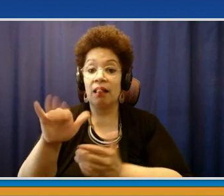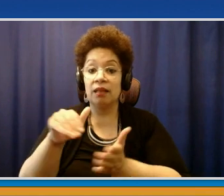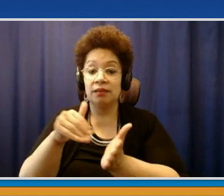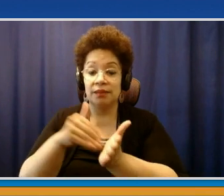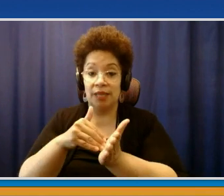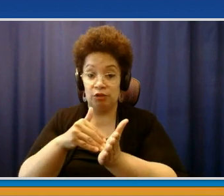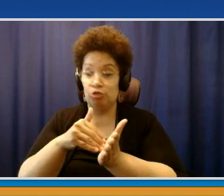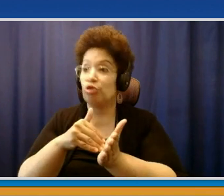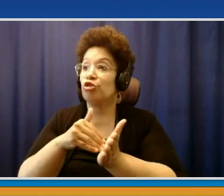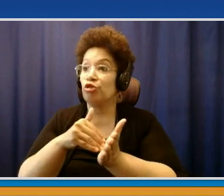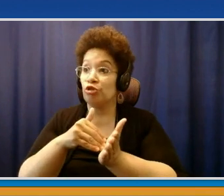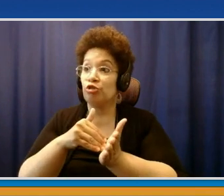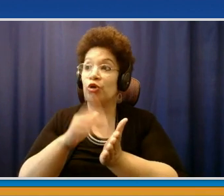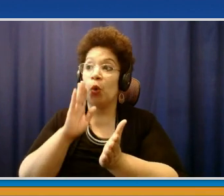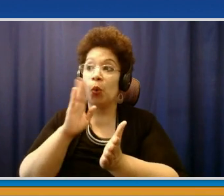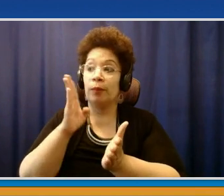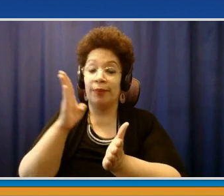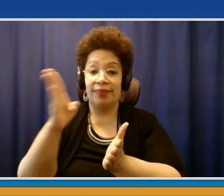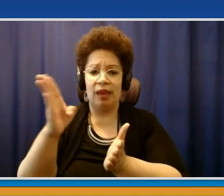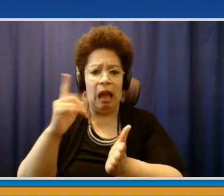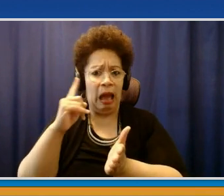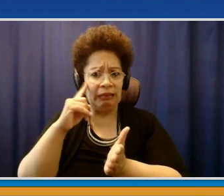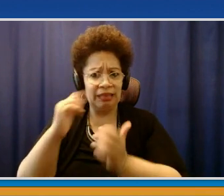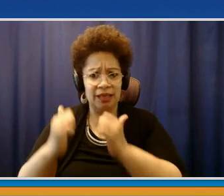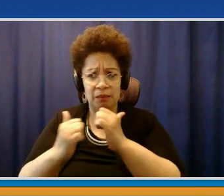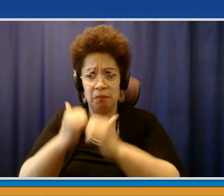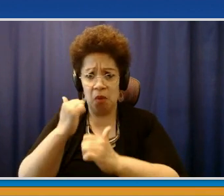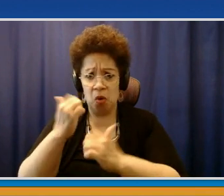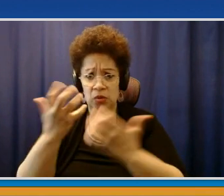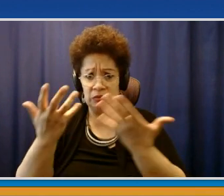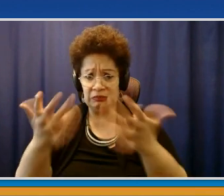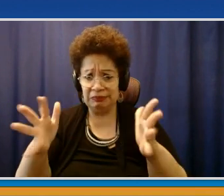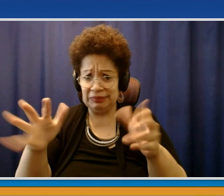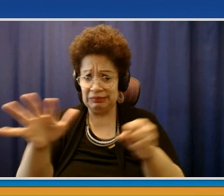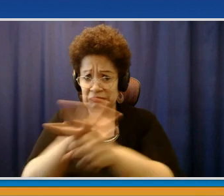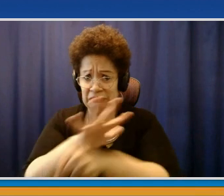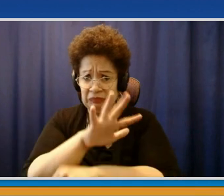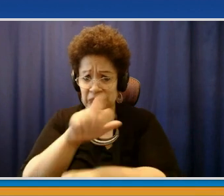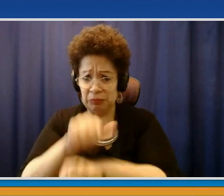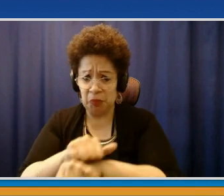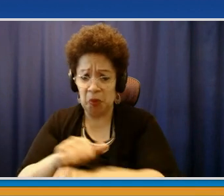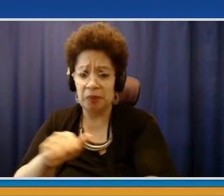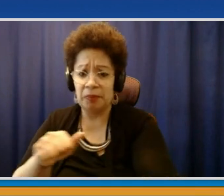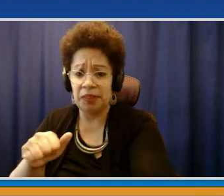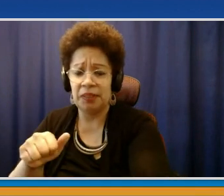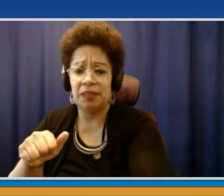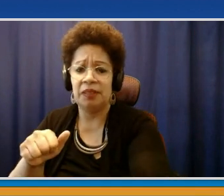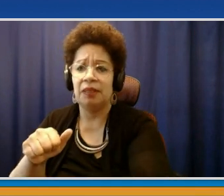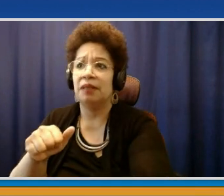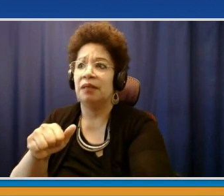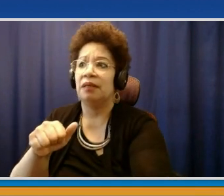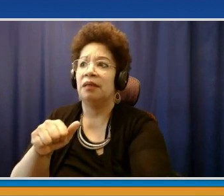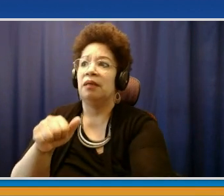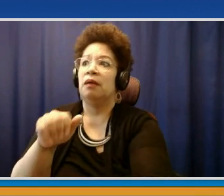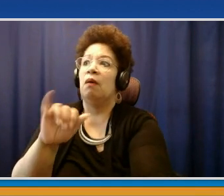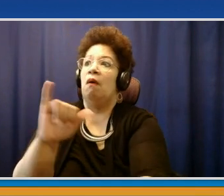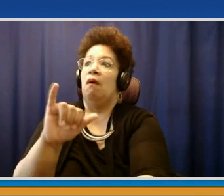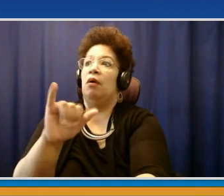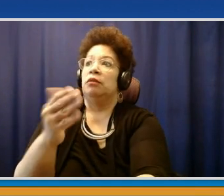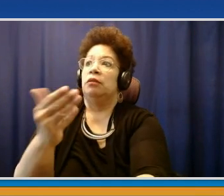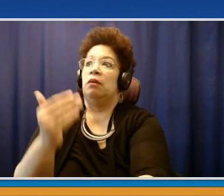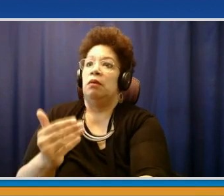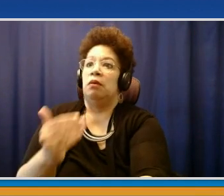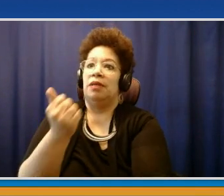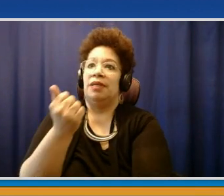we may have most of those appointments already booked up, but that's coming. And then we have on the 19th from 2 to 6